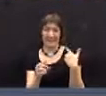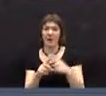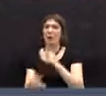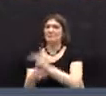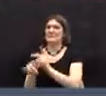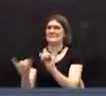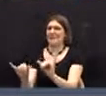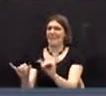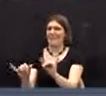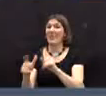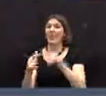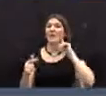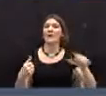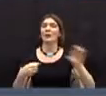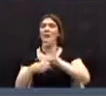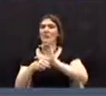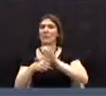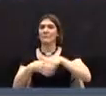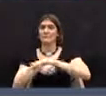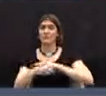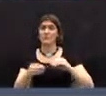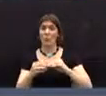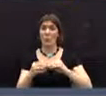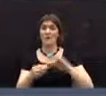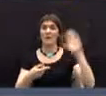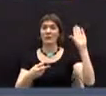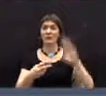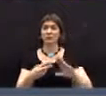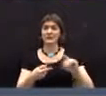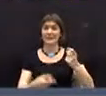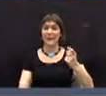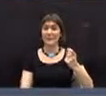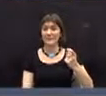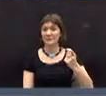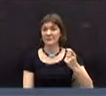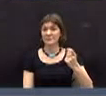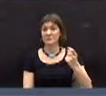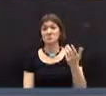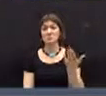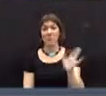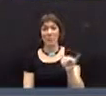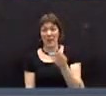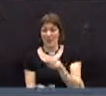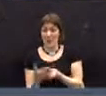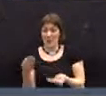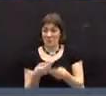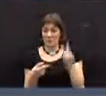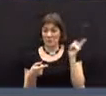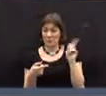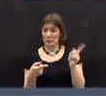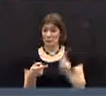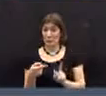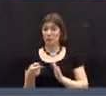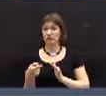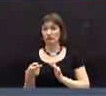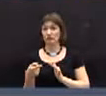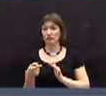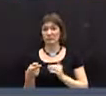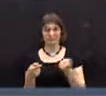intact, and the money that you need for it would be lowered by some